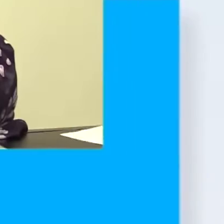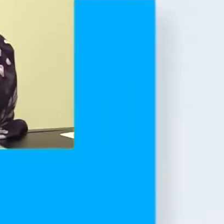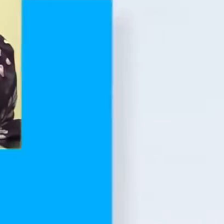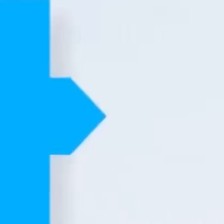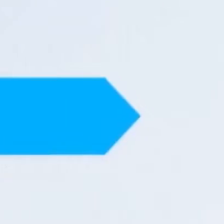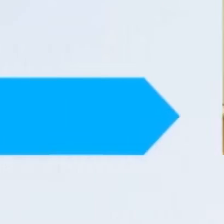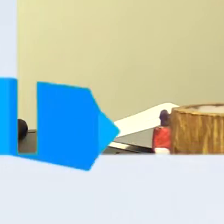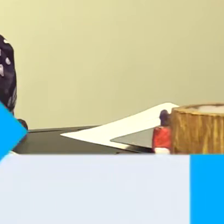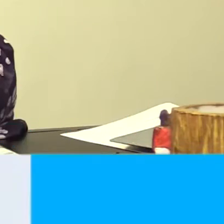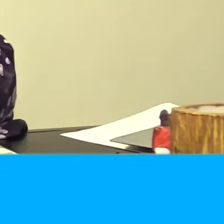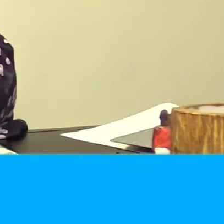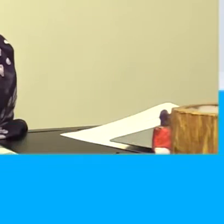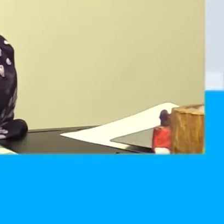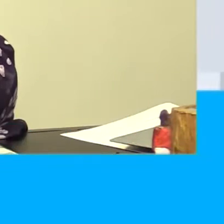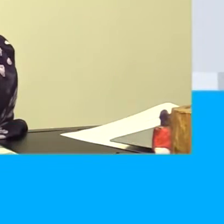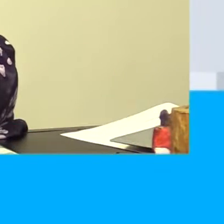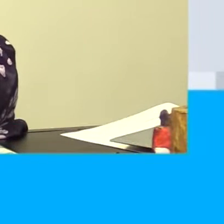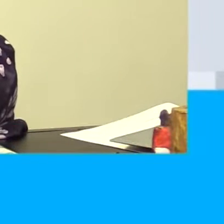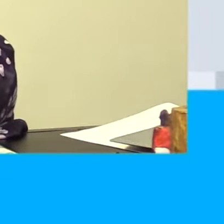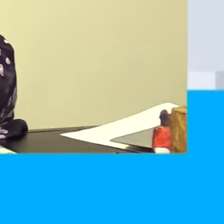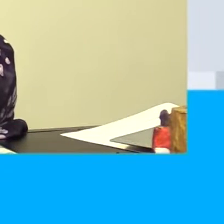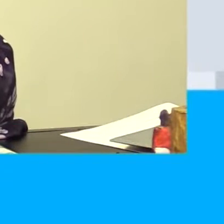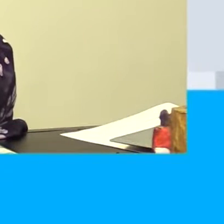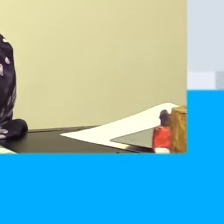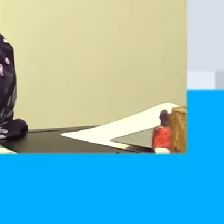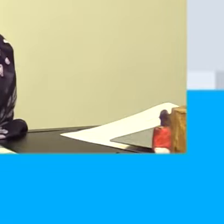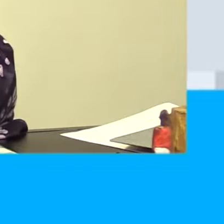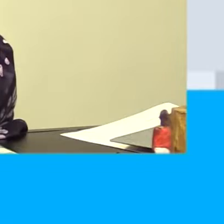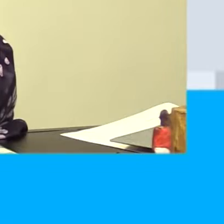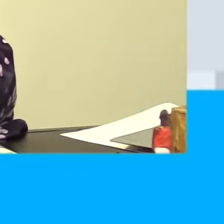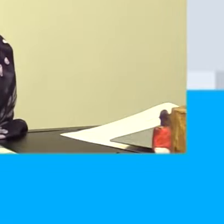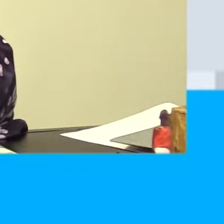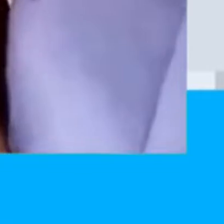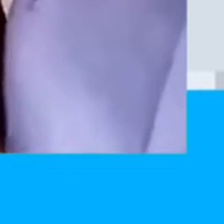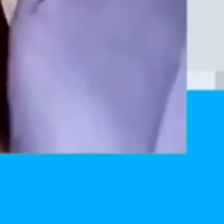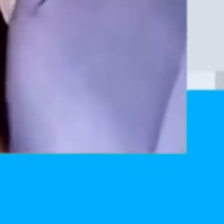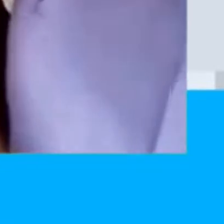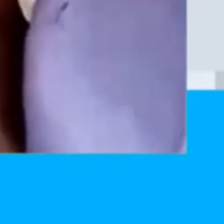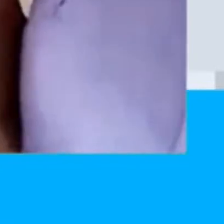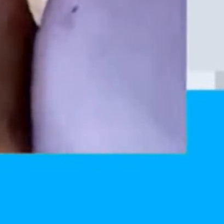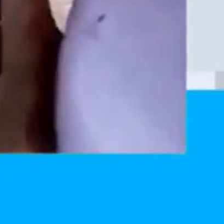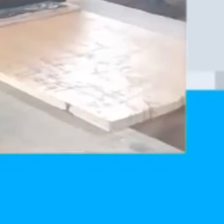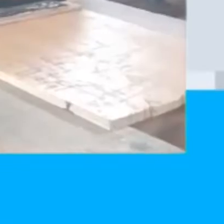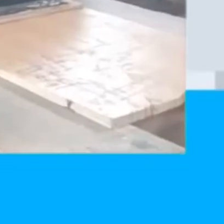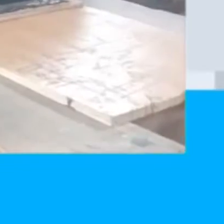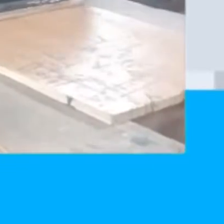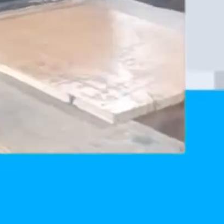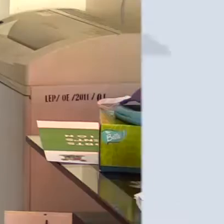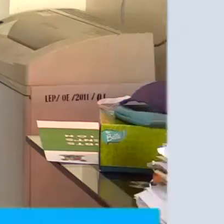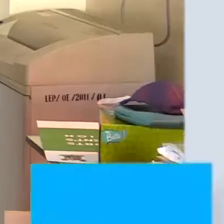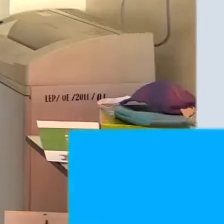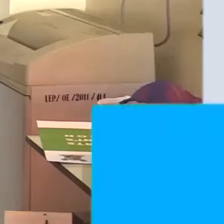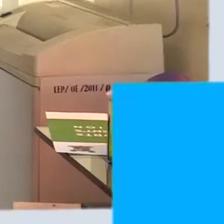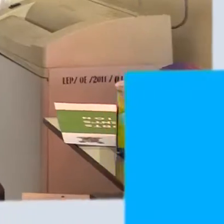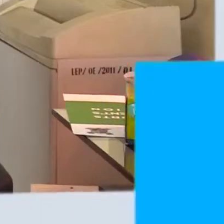School is not just about academic subjects alone. School is also about co-curricular activities. School is engagement with fun.